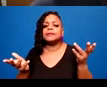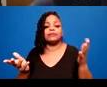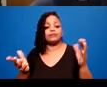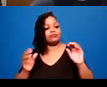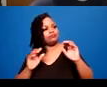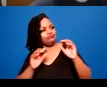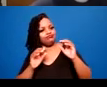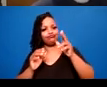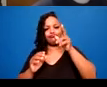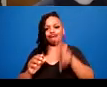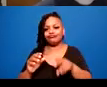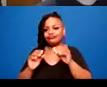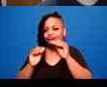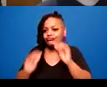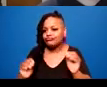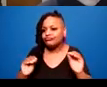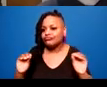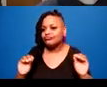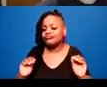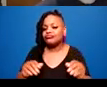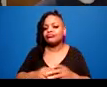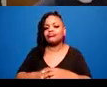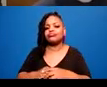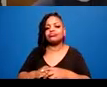lack of privacy or confidentiality,